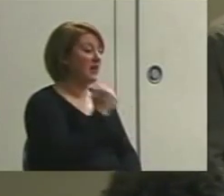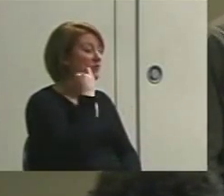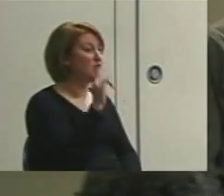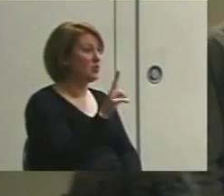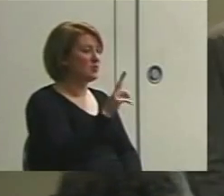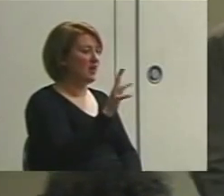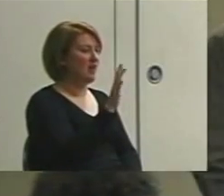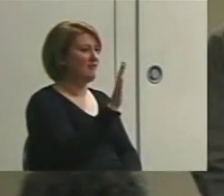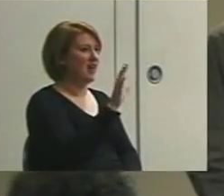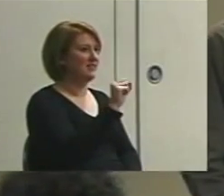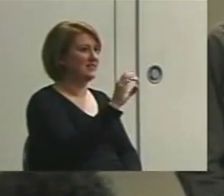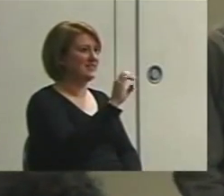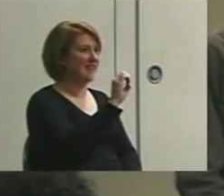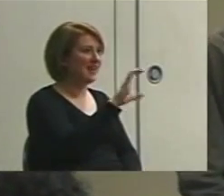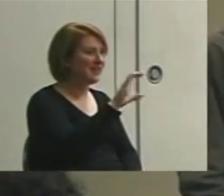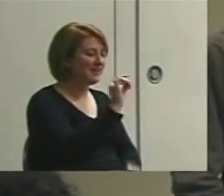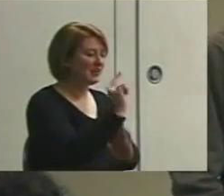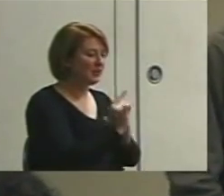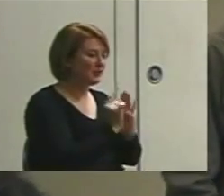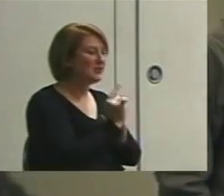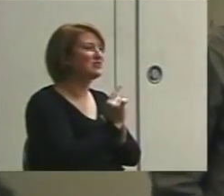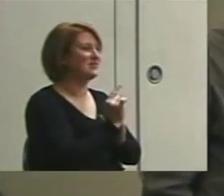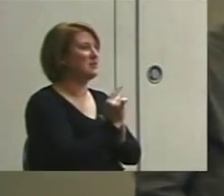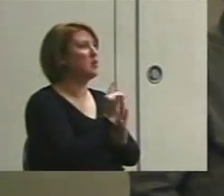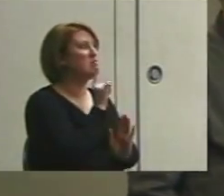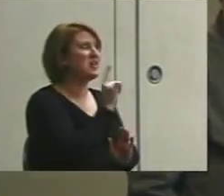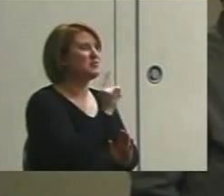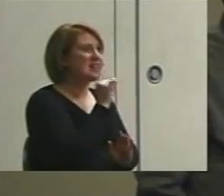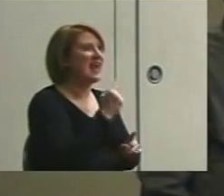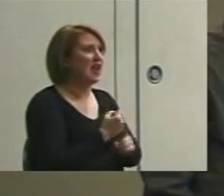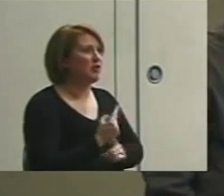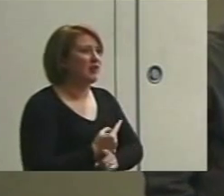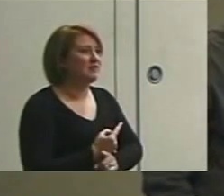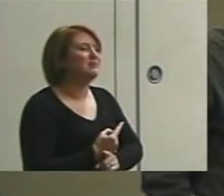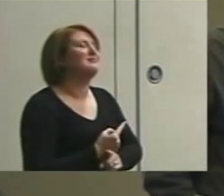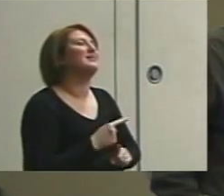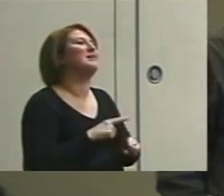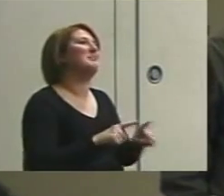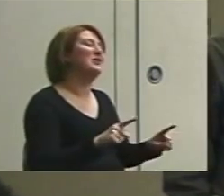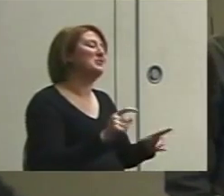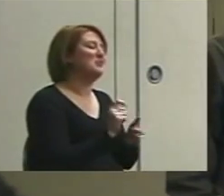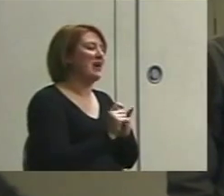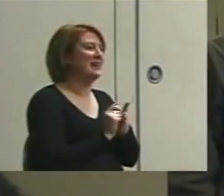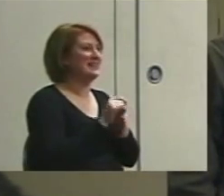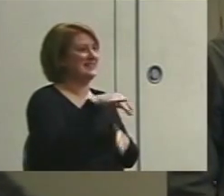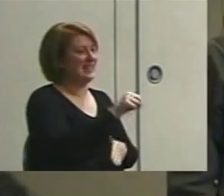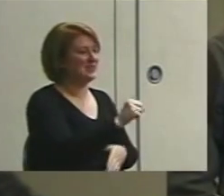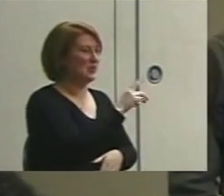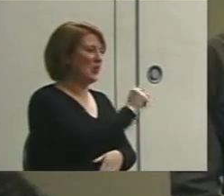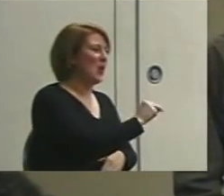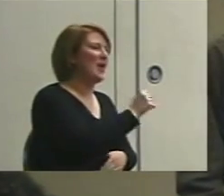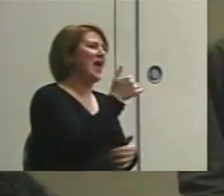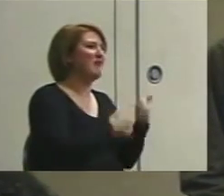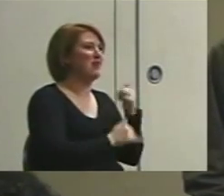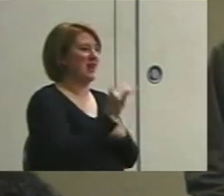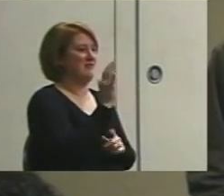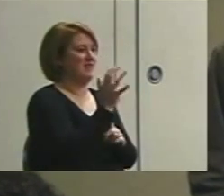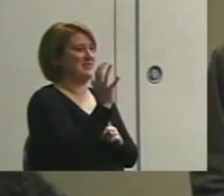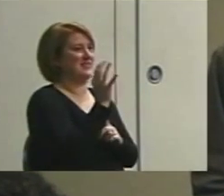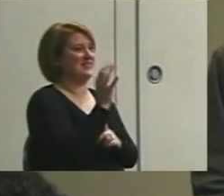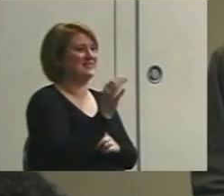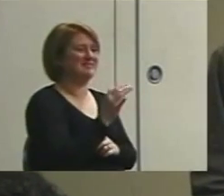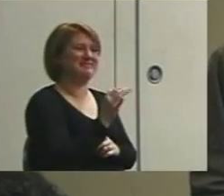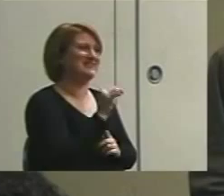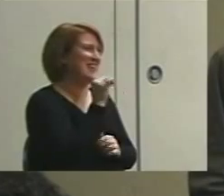-second intervals, you could be really, really accurate. But, writing yes or no every five seconds would not save you any